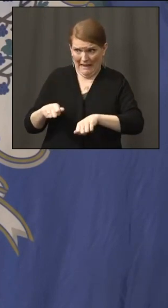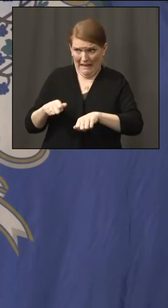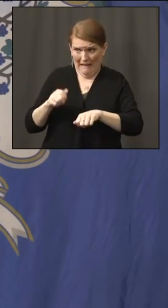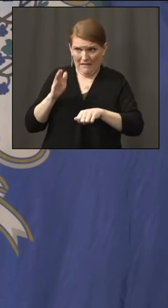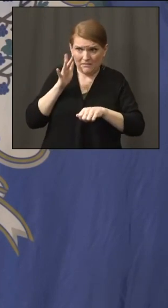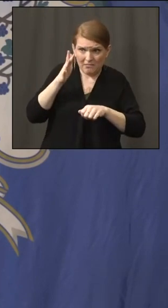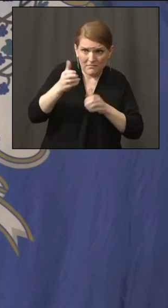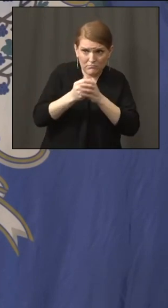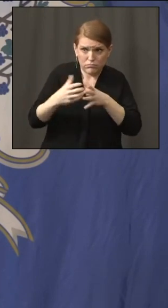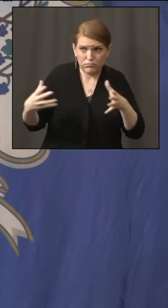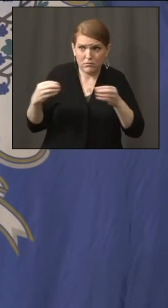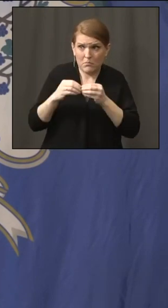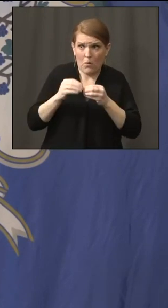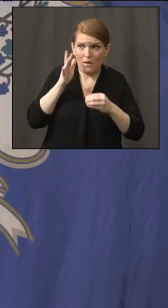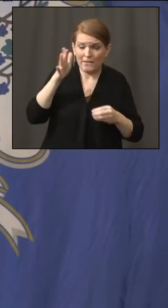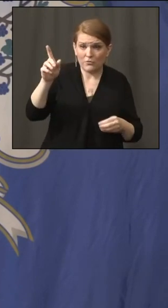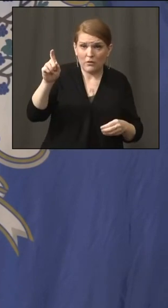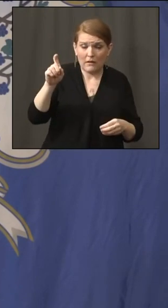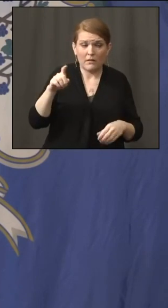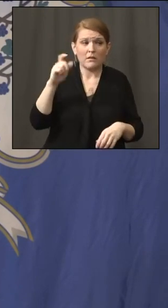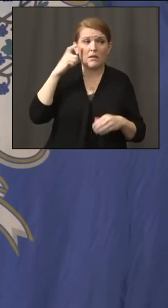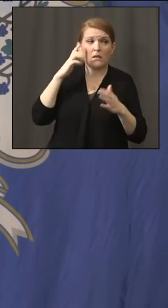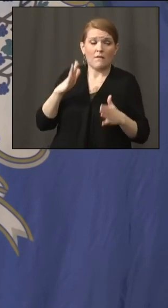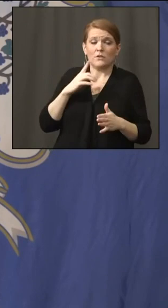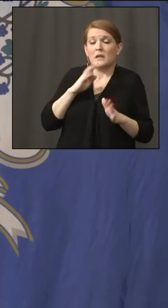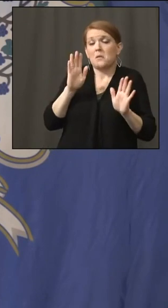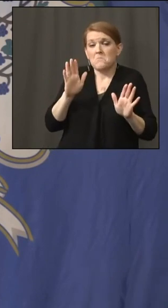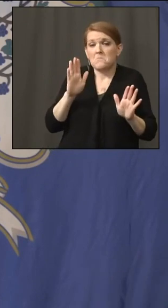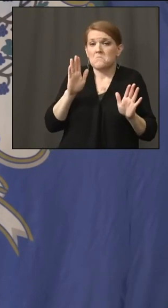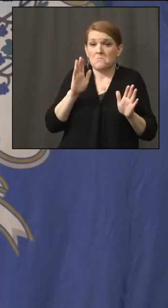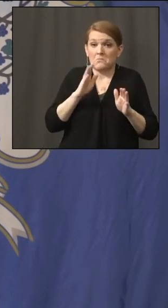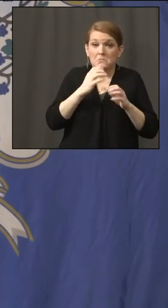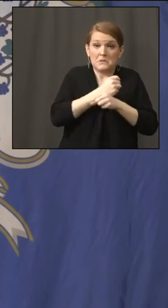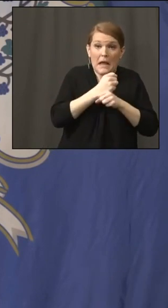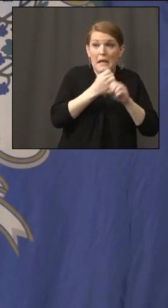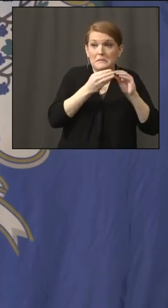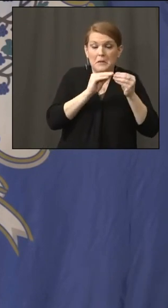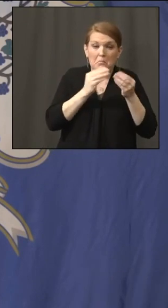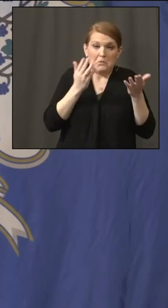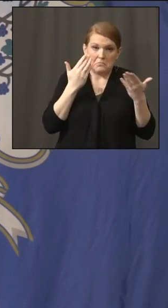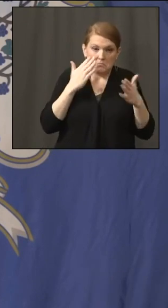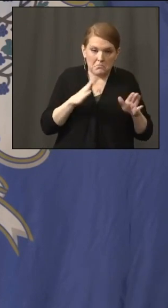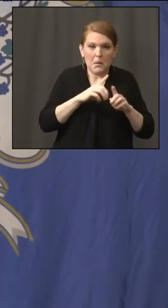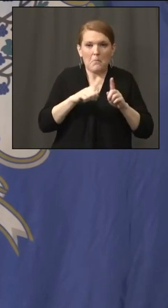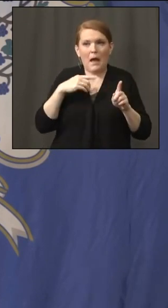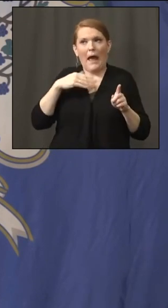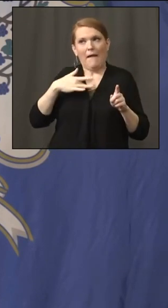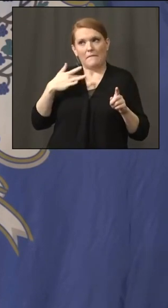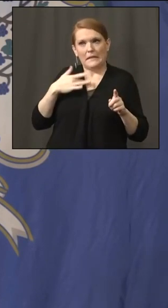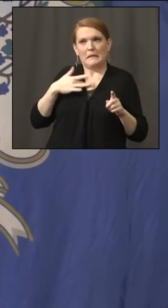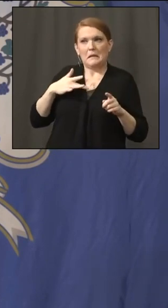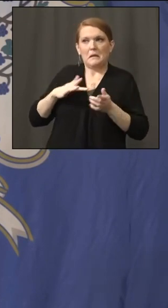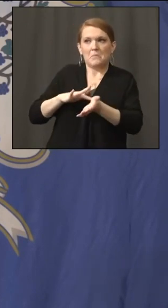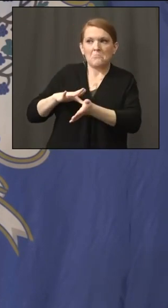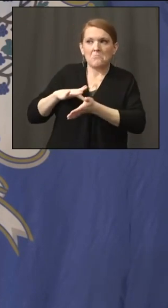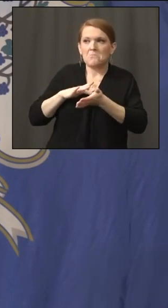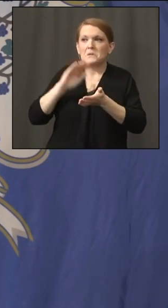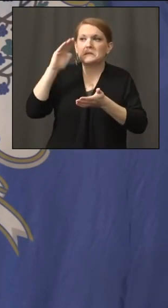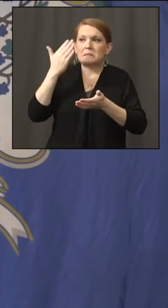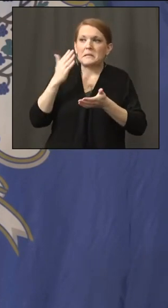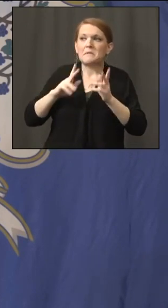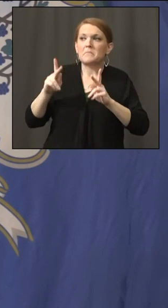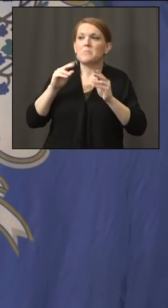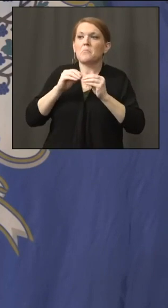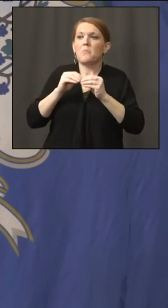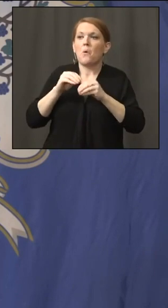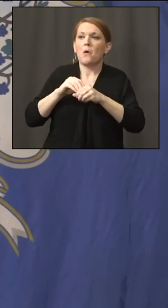in the general population, people are feeling more confident about taking the vaccine every week. They see people on TV. They've